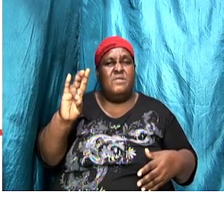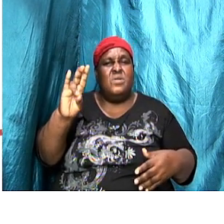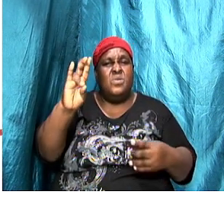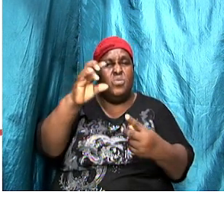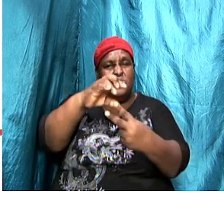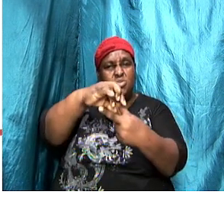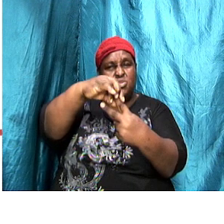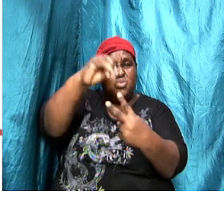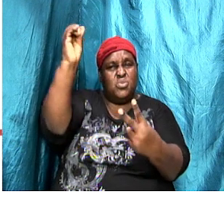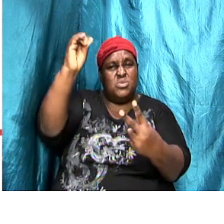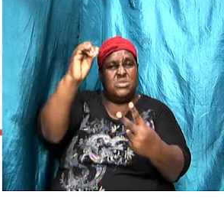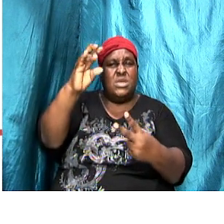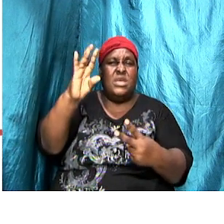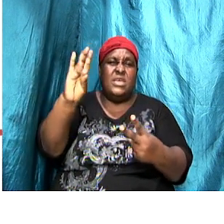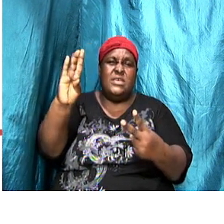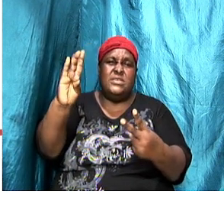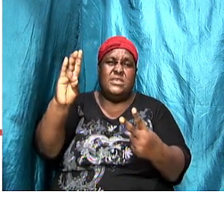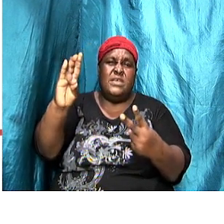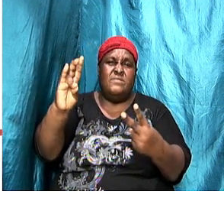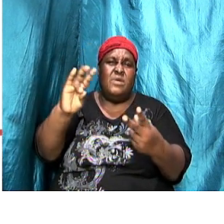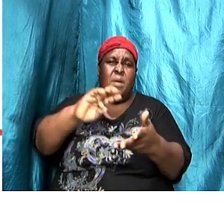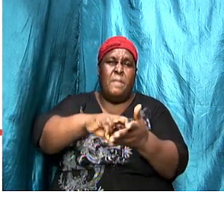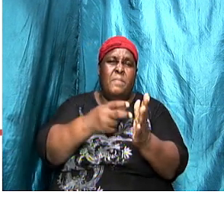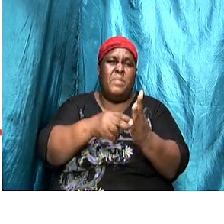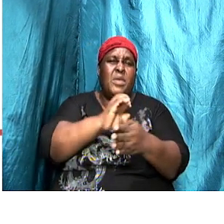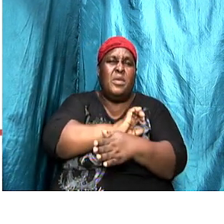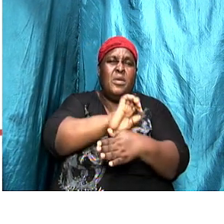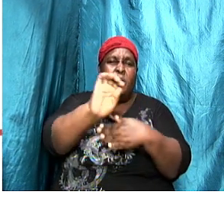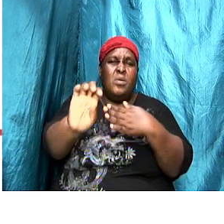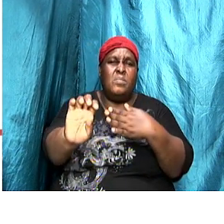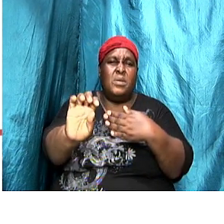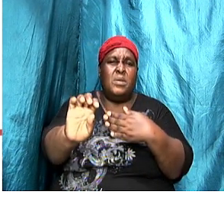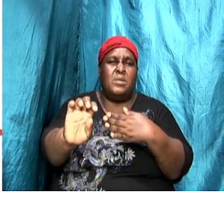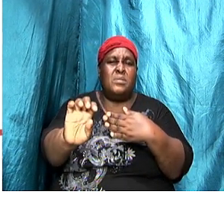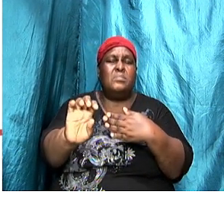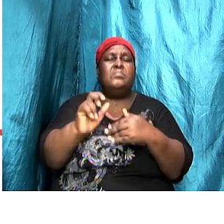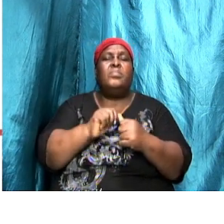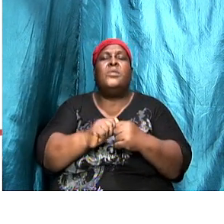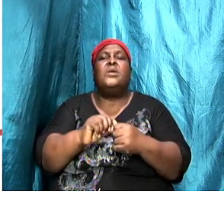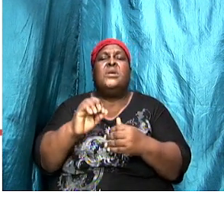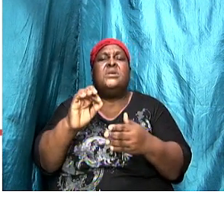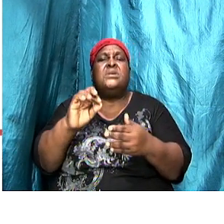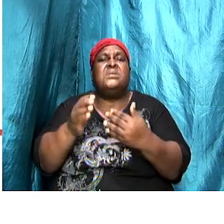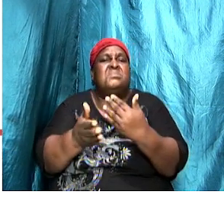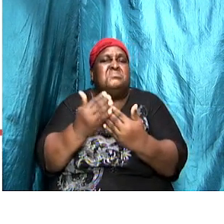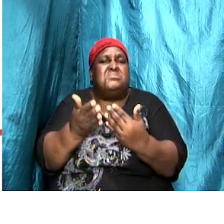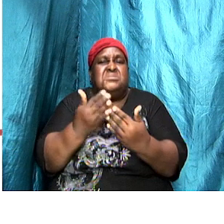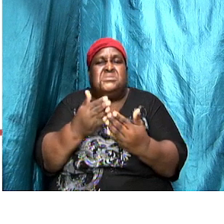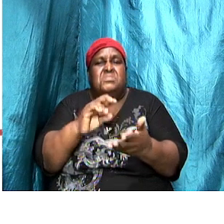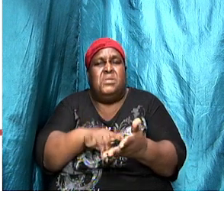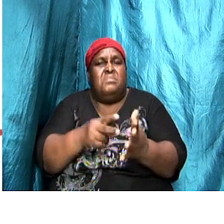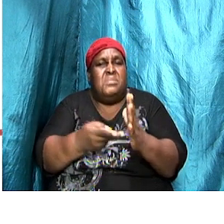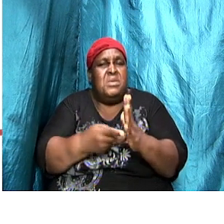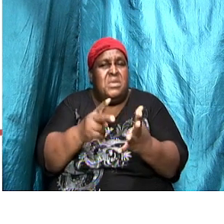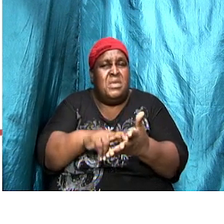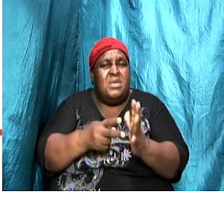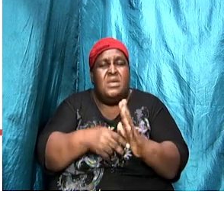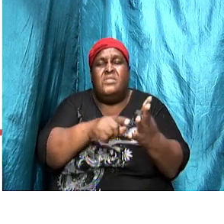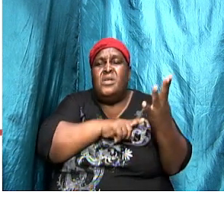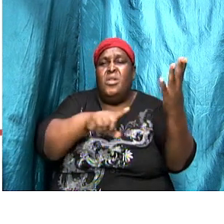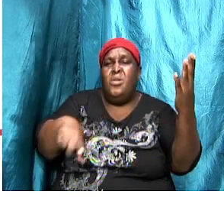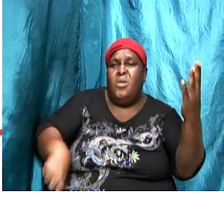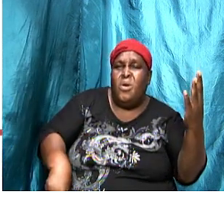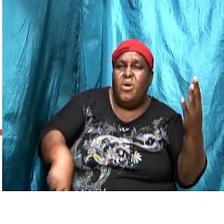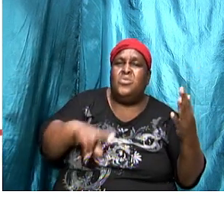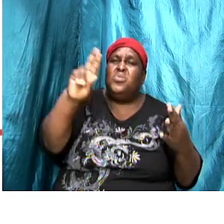out, seven because it represents completeness could simply mean that the Lord used